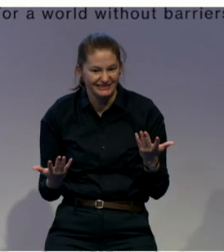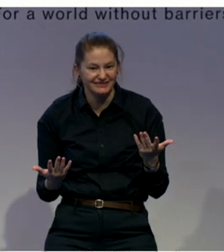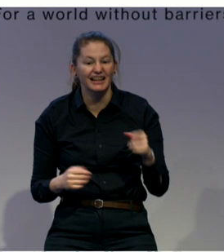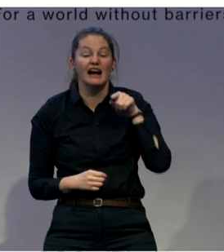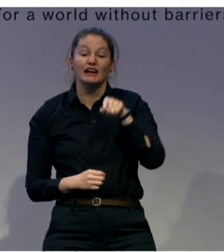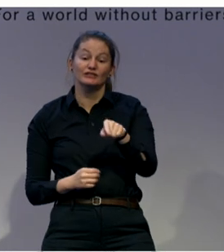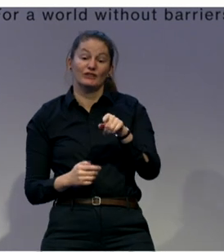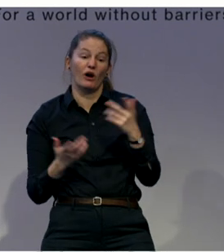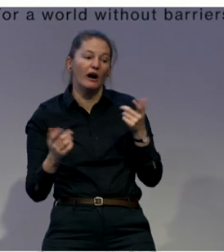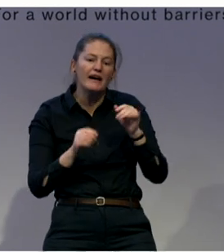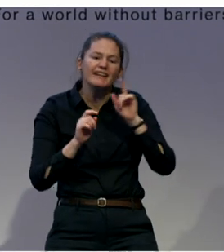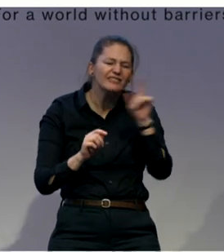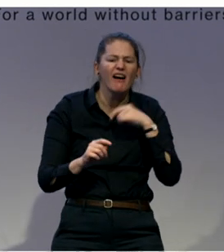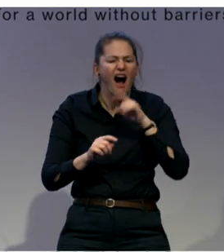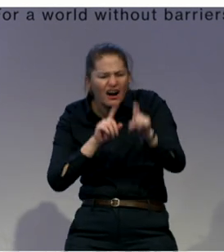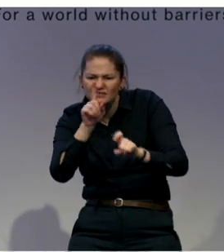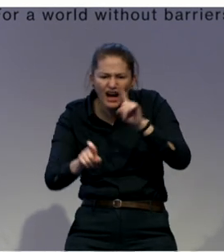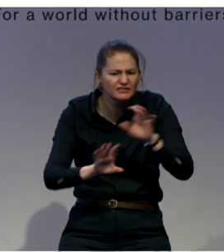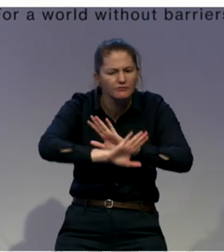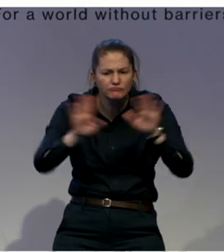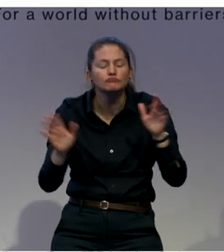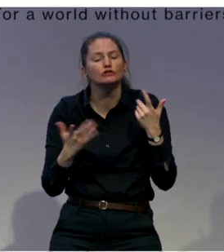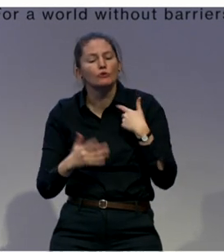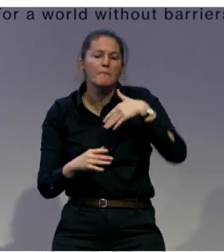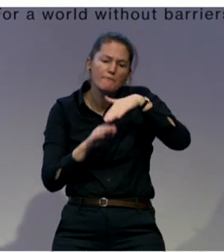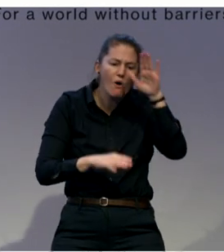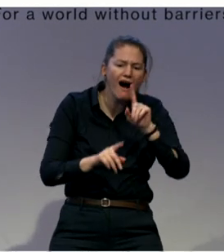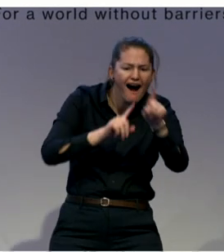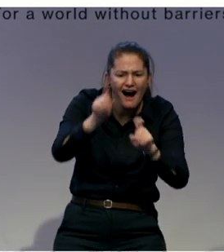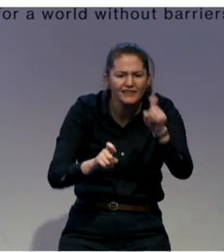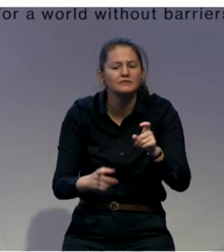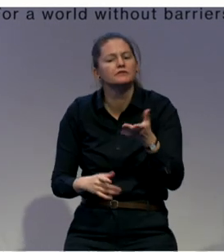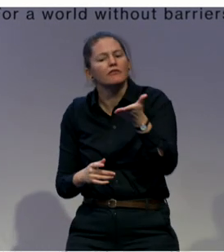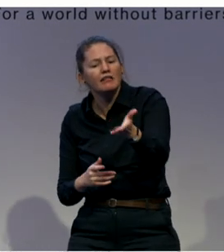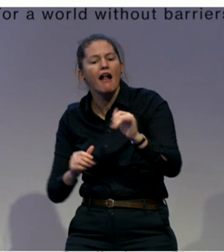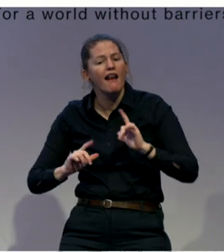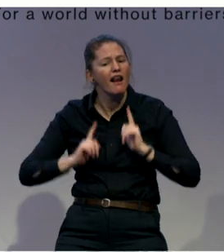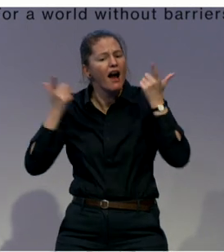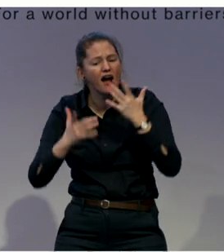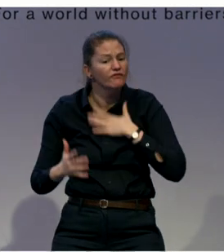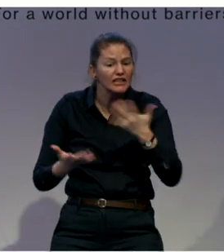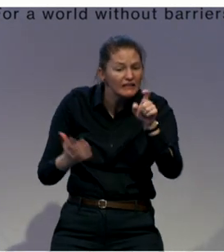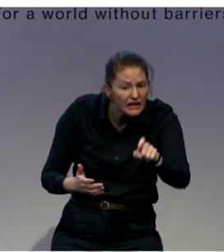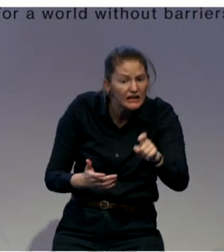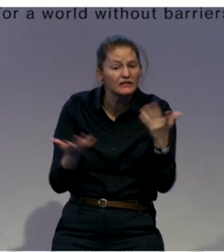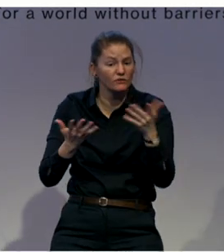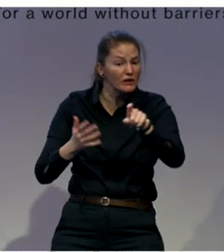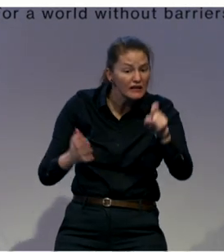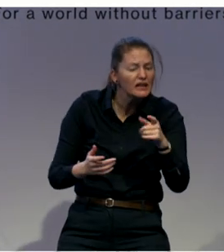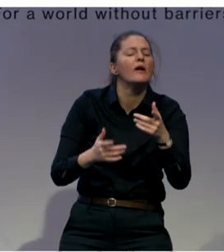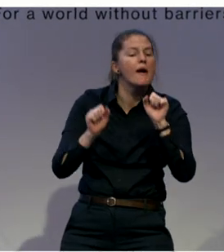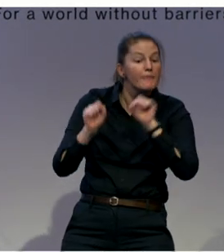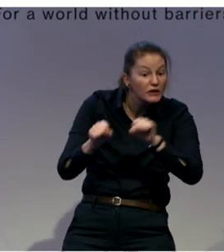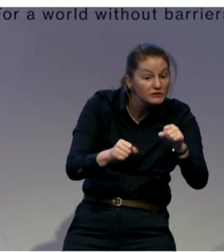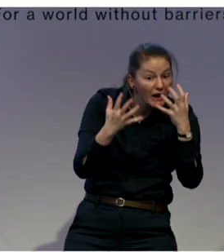people to actually also have peer support and find out what are the options. And then how can we make this work? And what support do you need